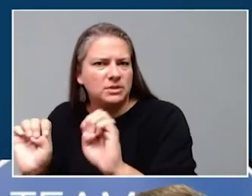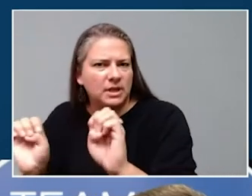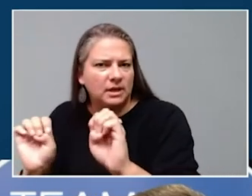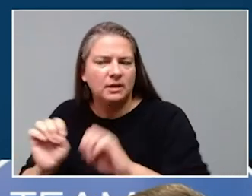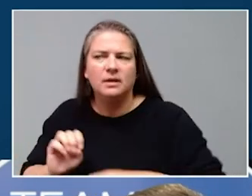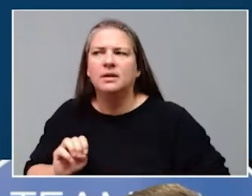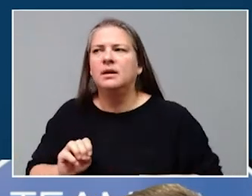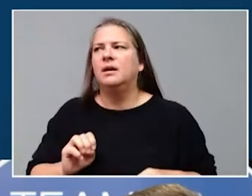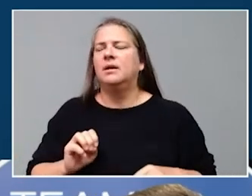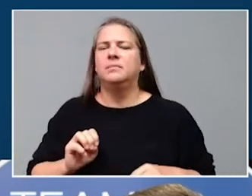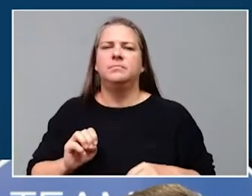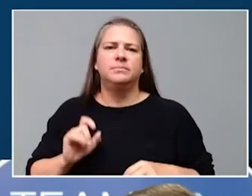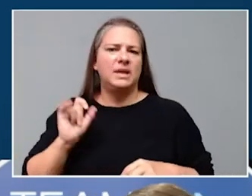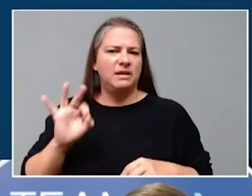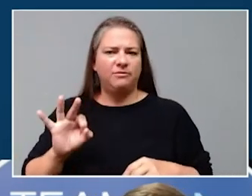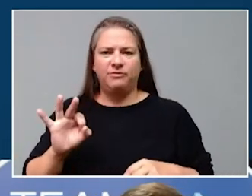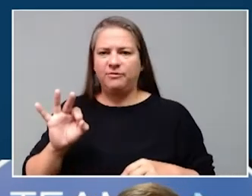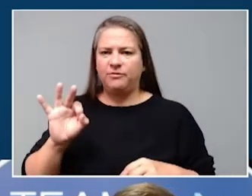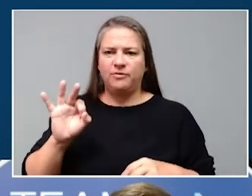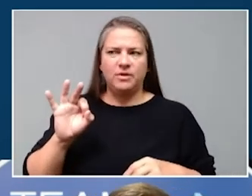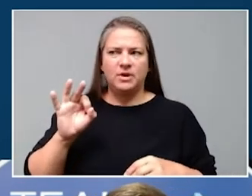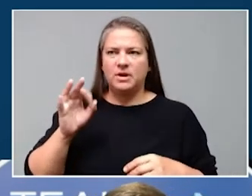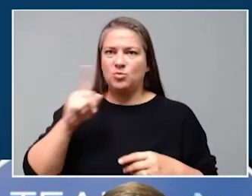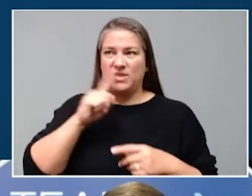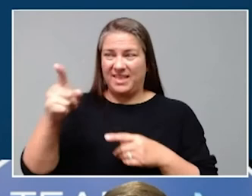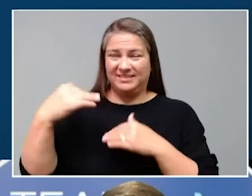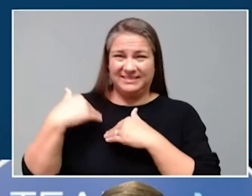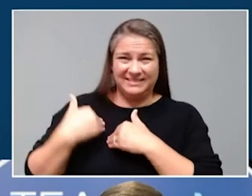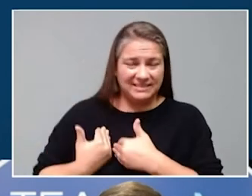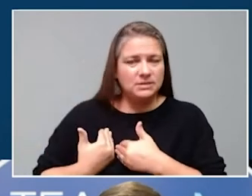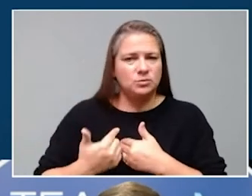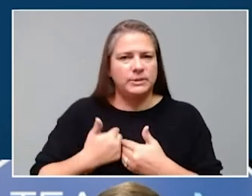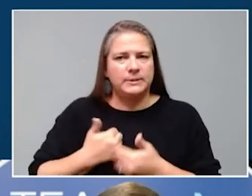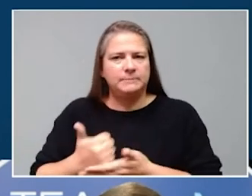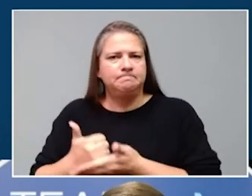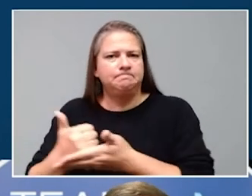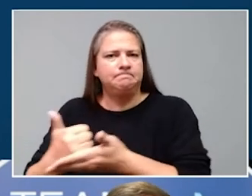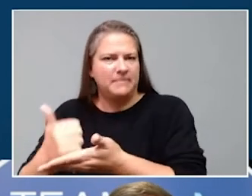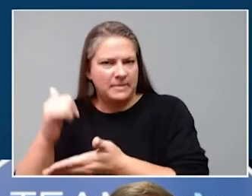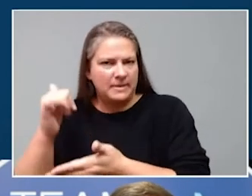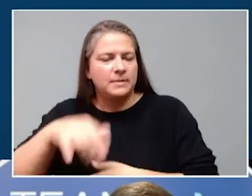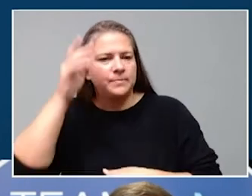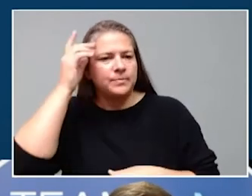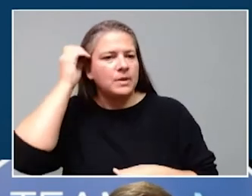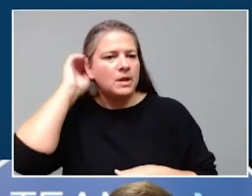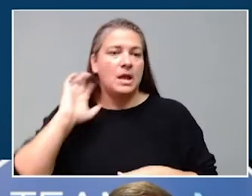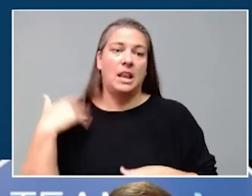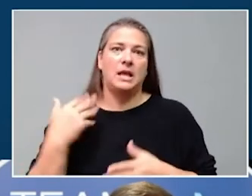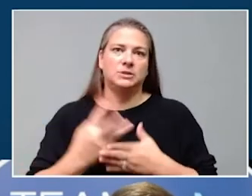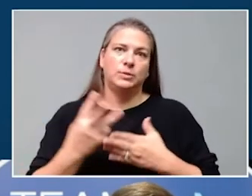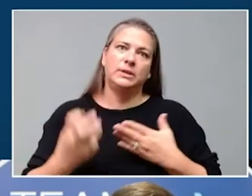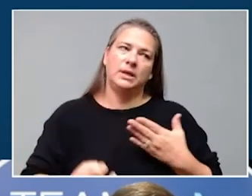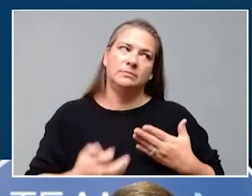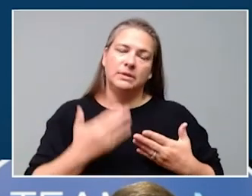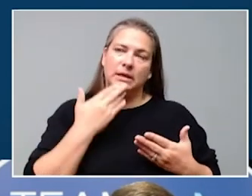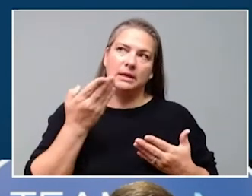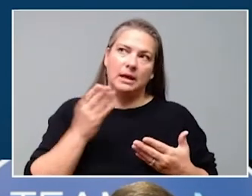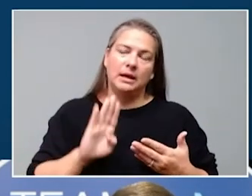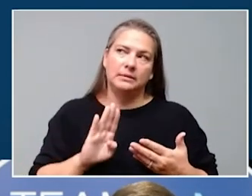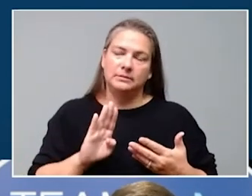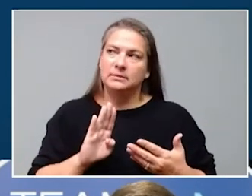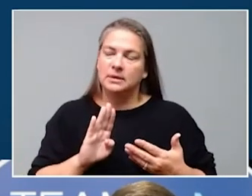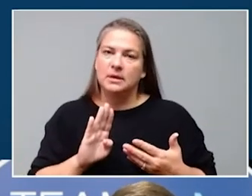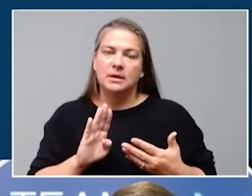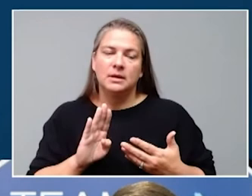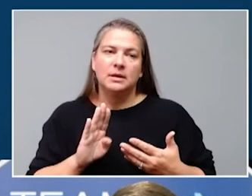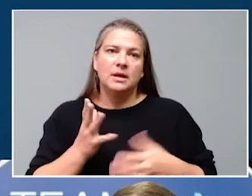utilizing FEMA medical and EMS teams, assisting hard-hit hospitals with testing, and sending nursing students to help staff